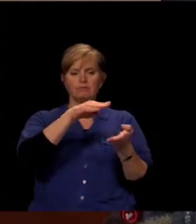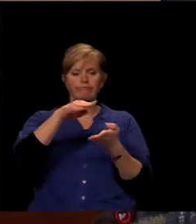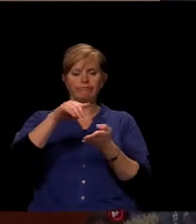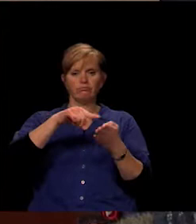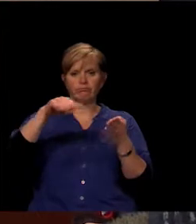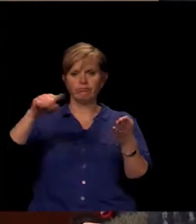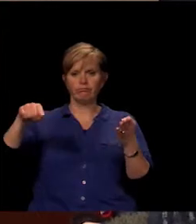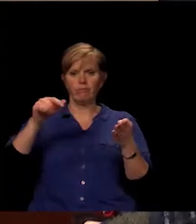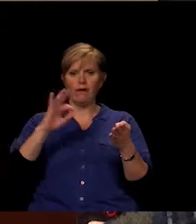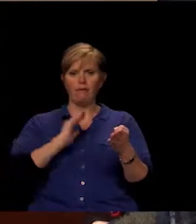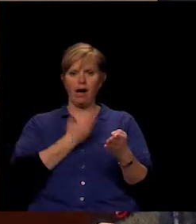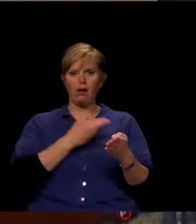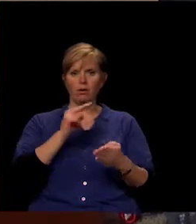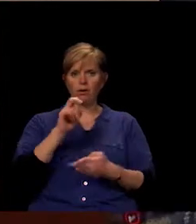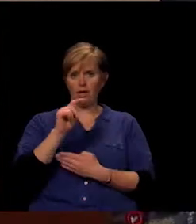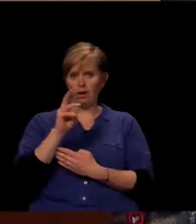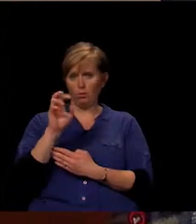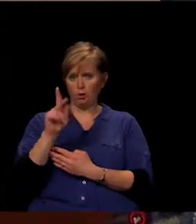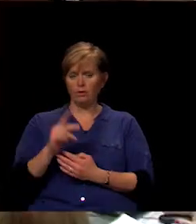Okay. Great.